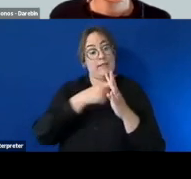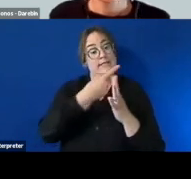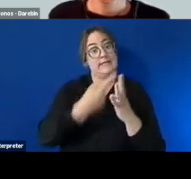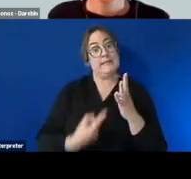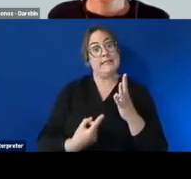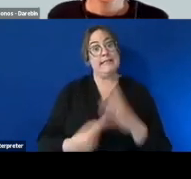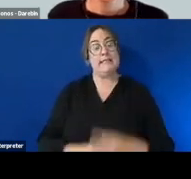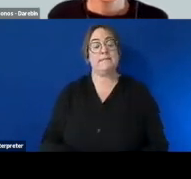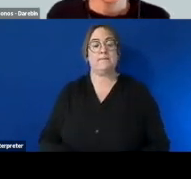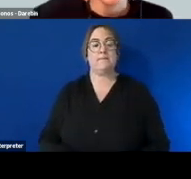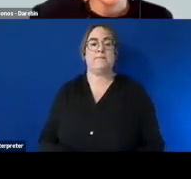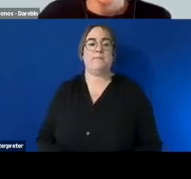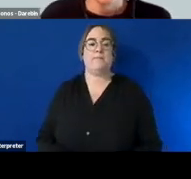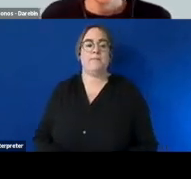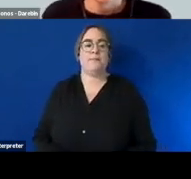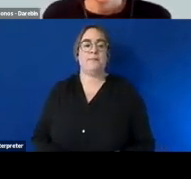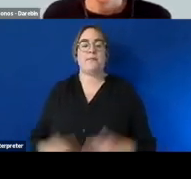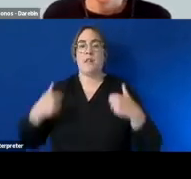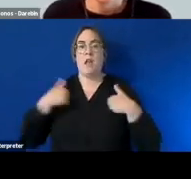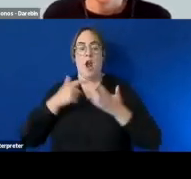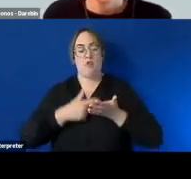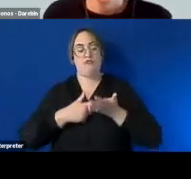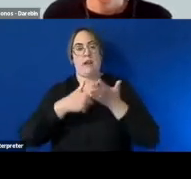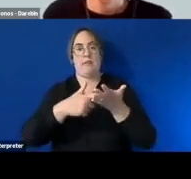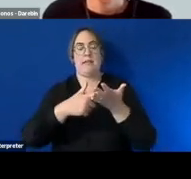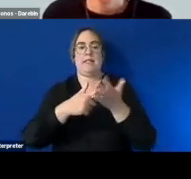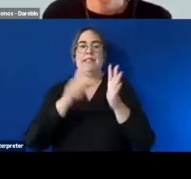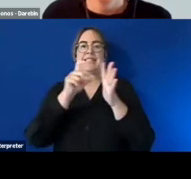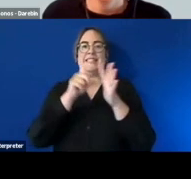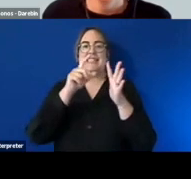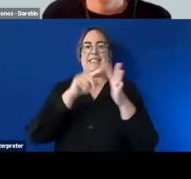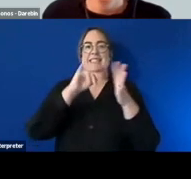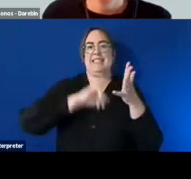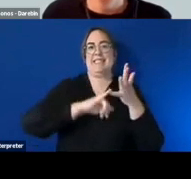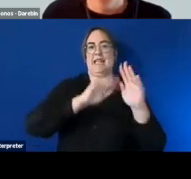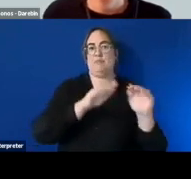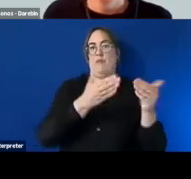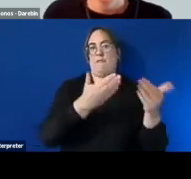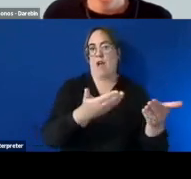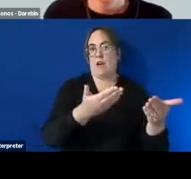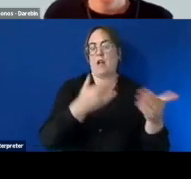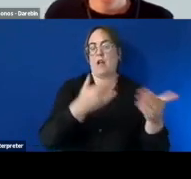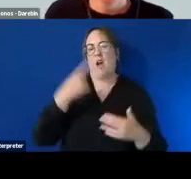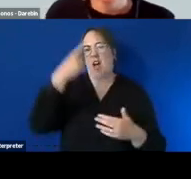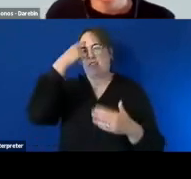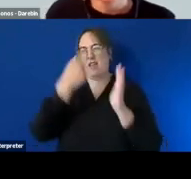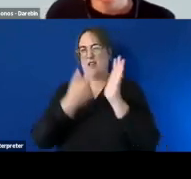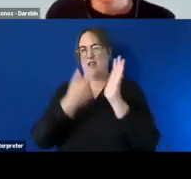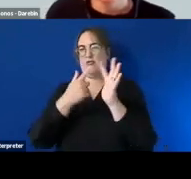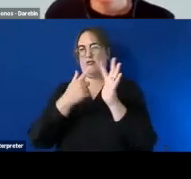recommend that they utilize the disability employment service providers but i'm not sure i think reese might be from there anyway is that correct